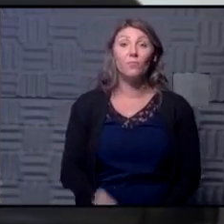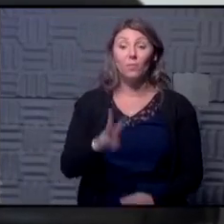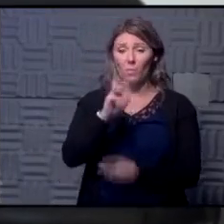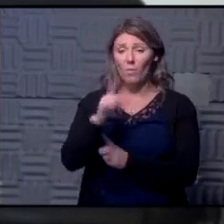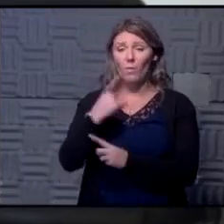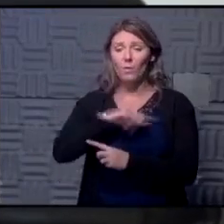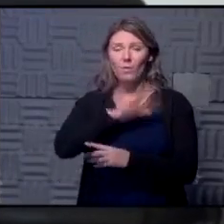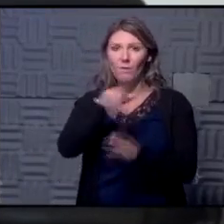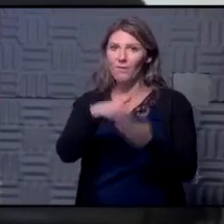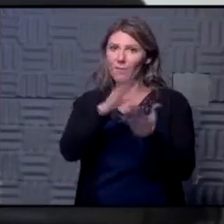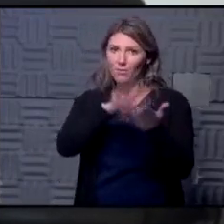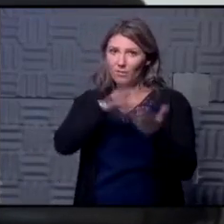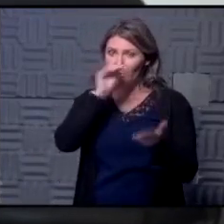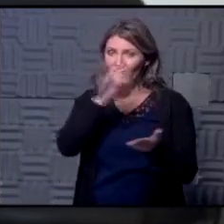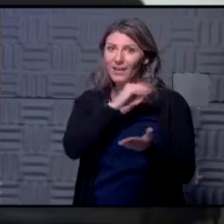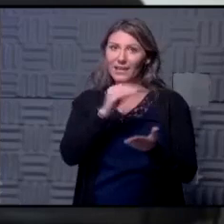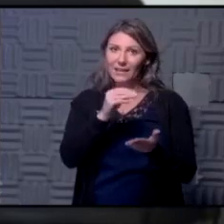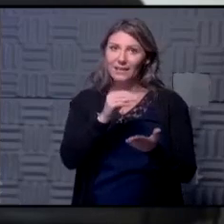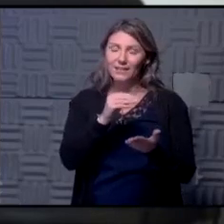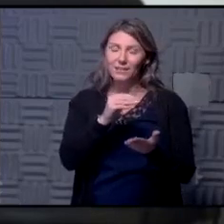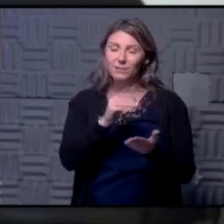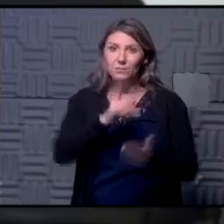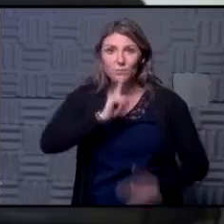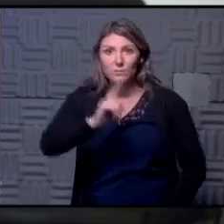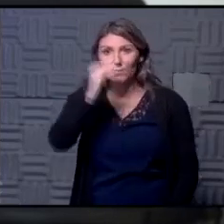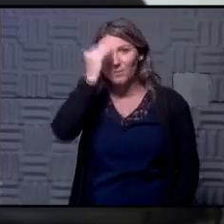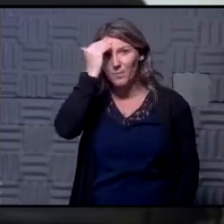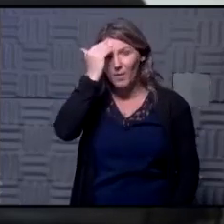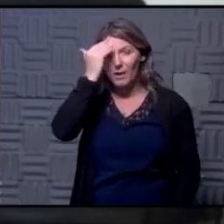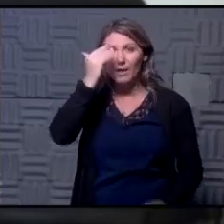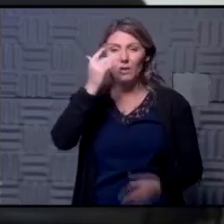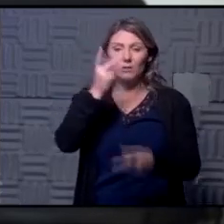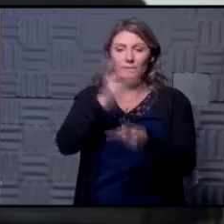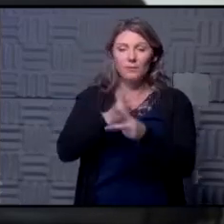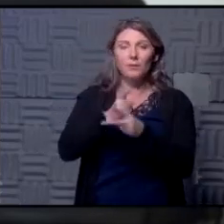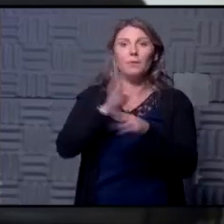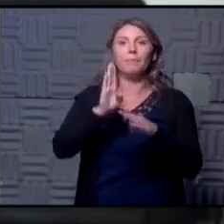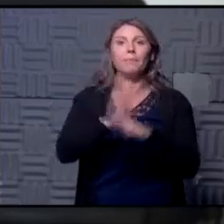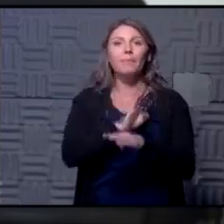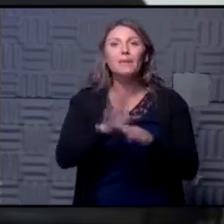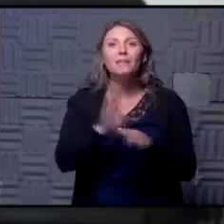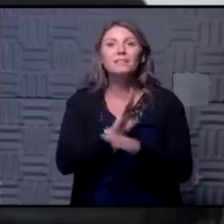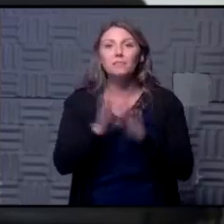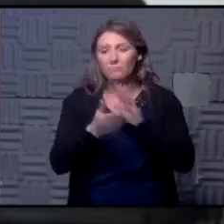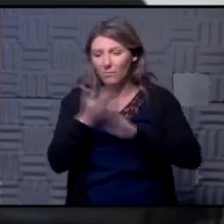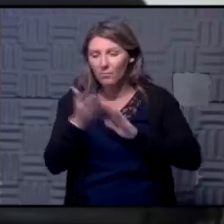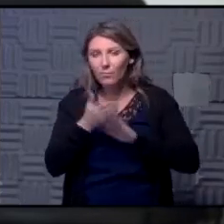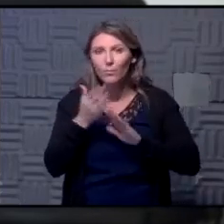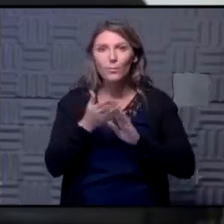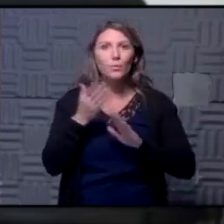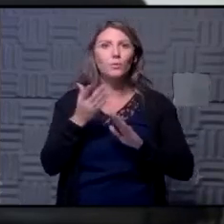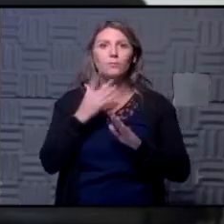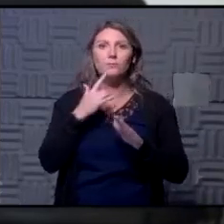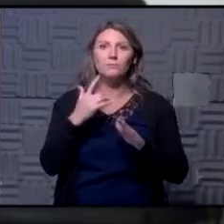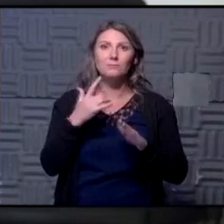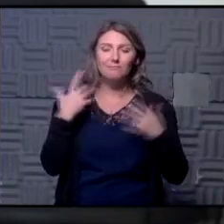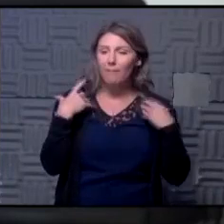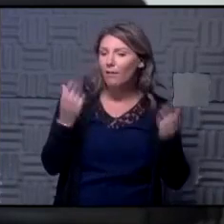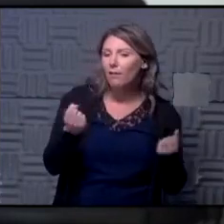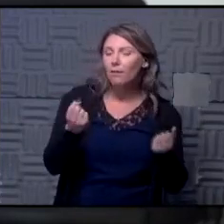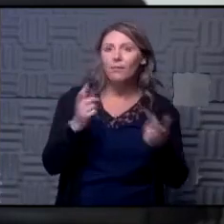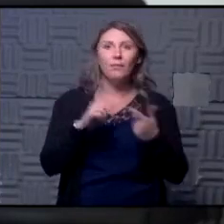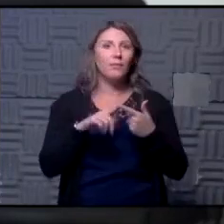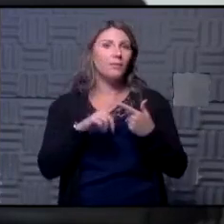learned and and we're are very aware that keeping businesses operational healthy keeping